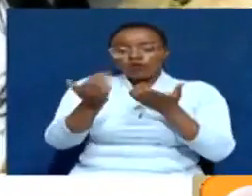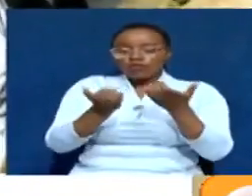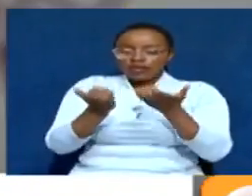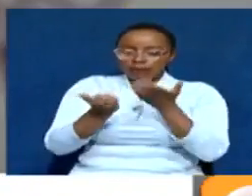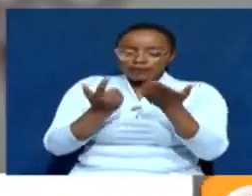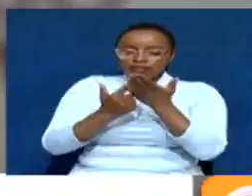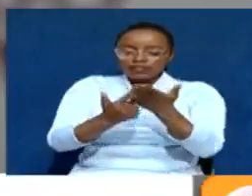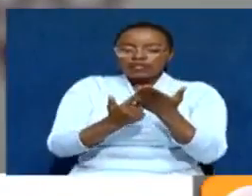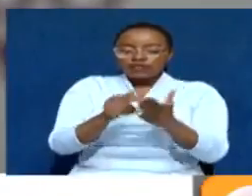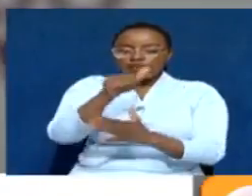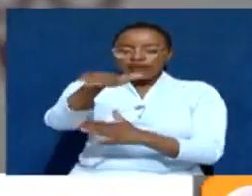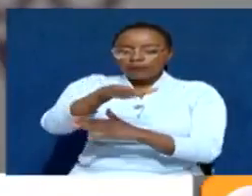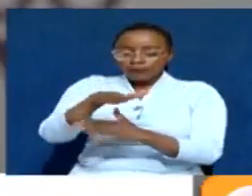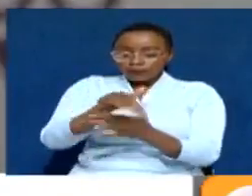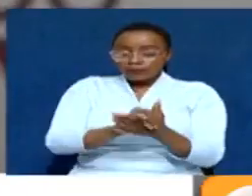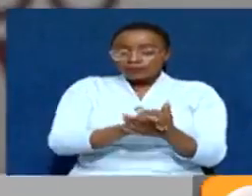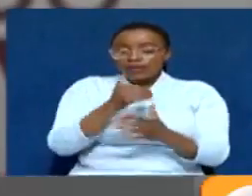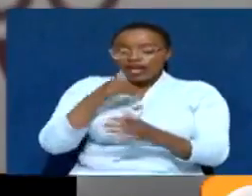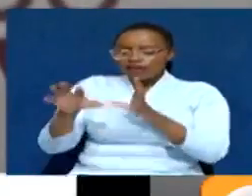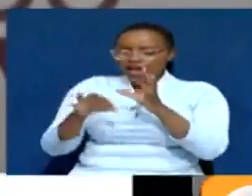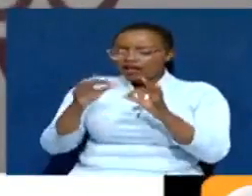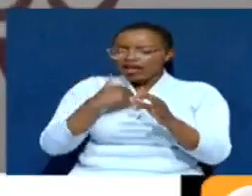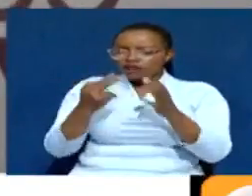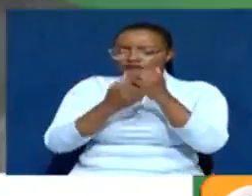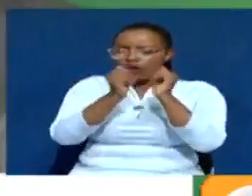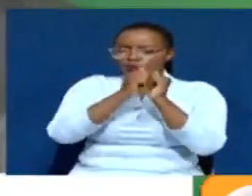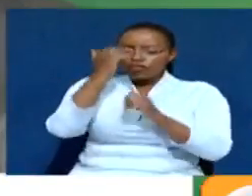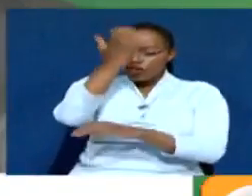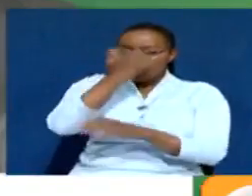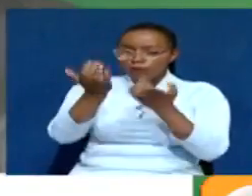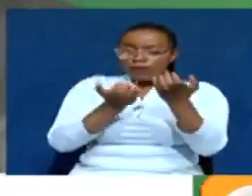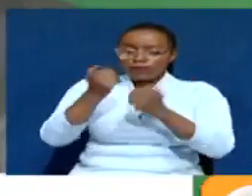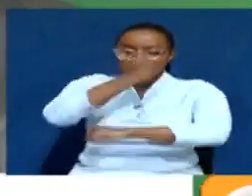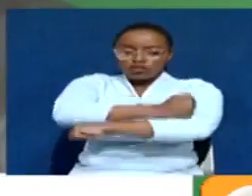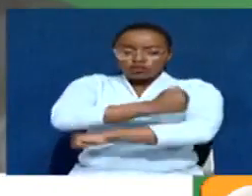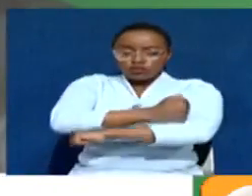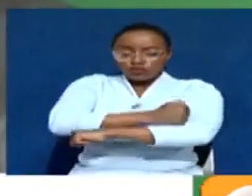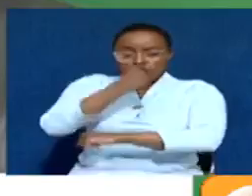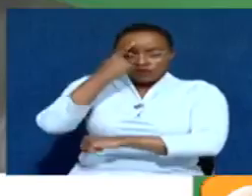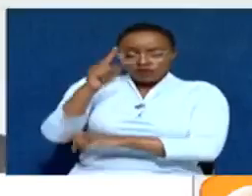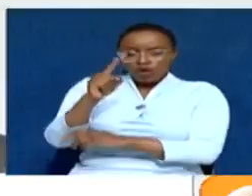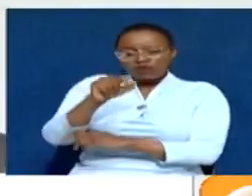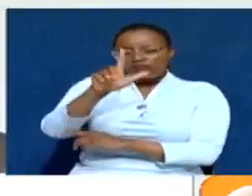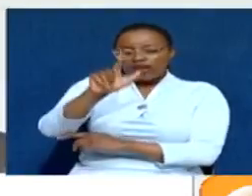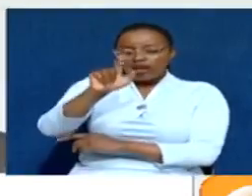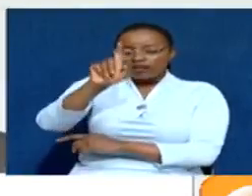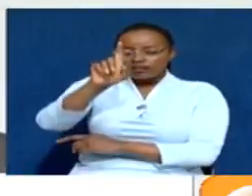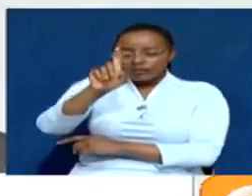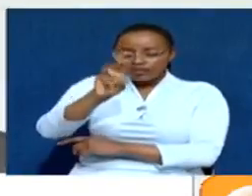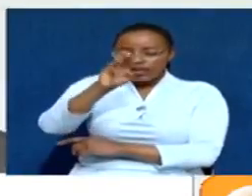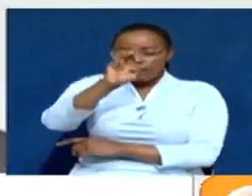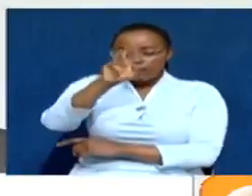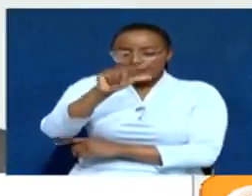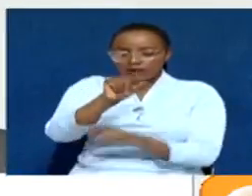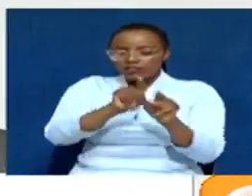deliberations. Elsewhere Predictive Analytics has partnered with the European Business School of Luxembourg to offer scholarships for Kenyan